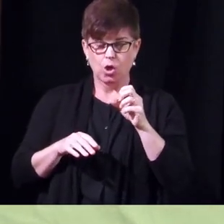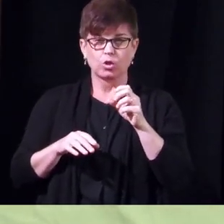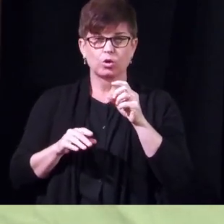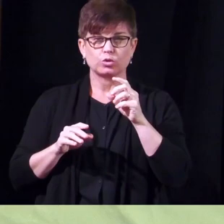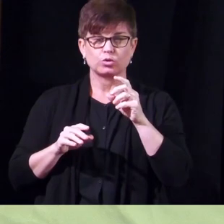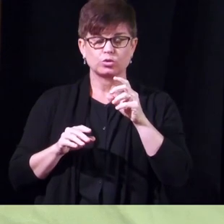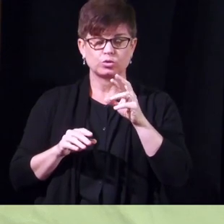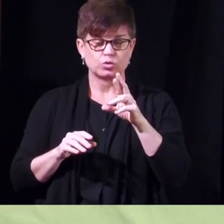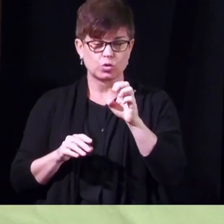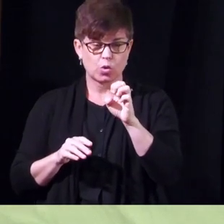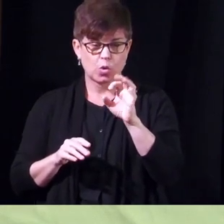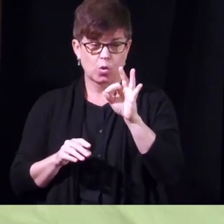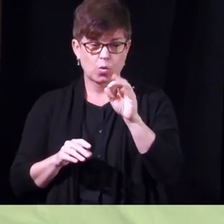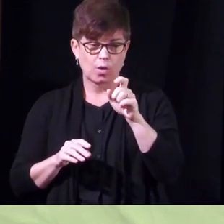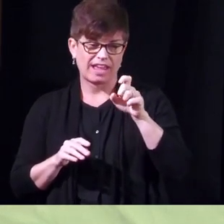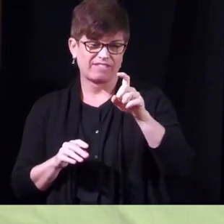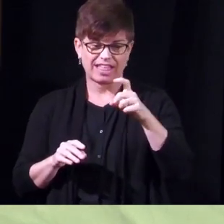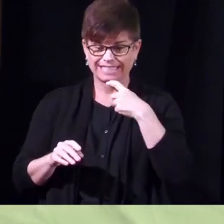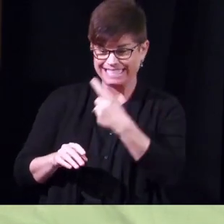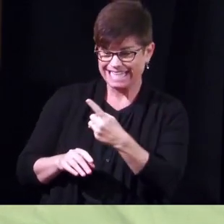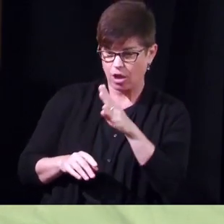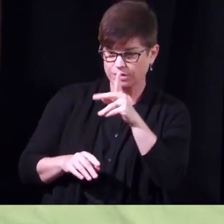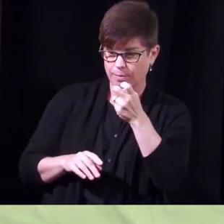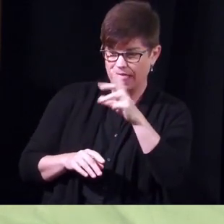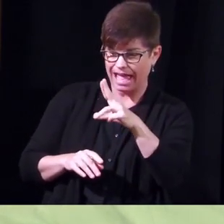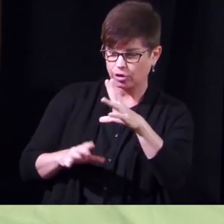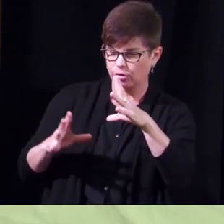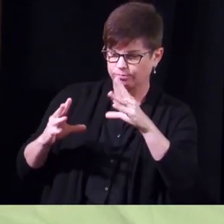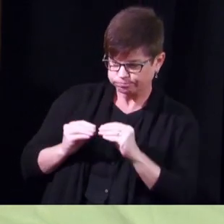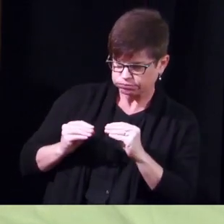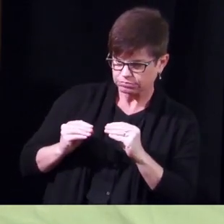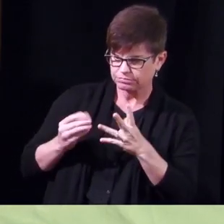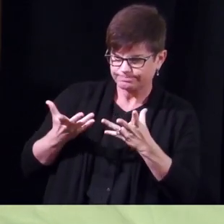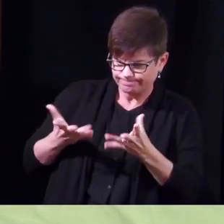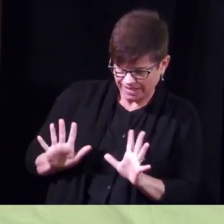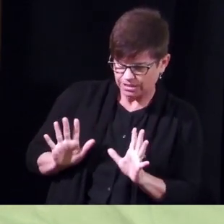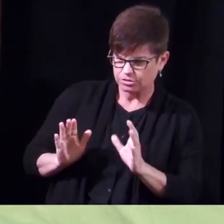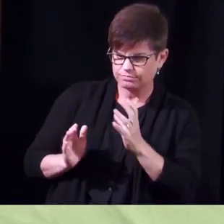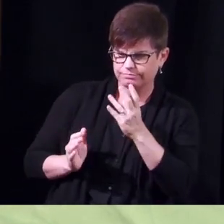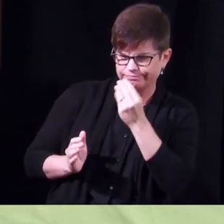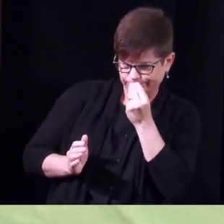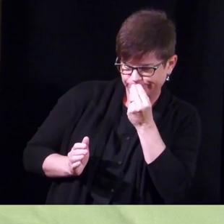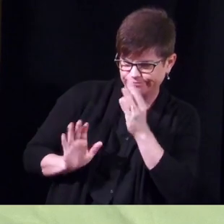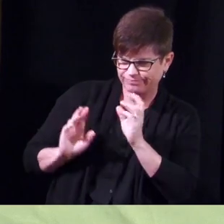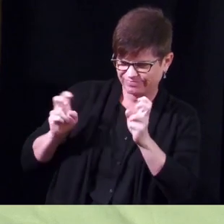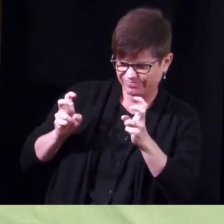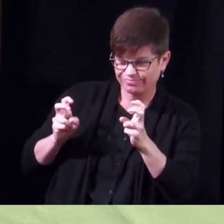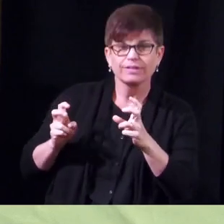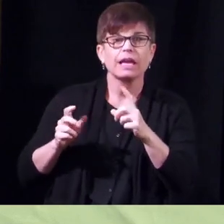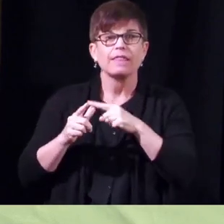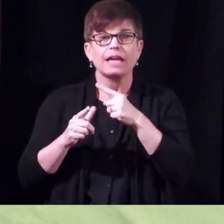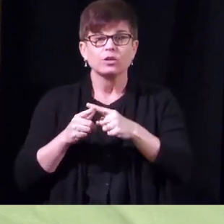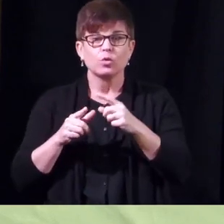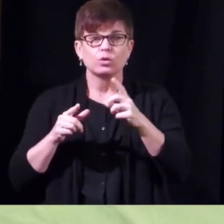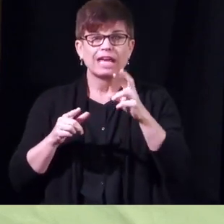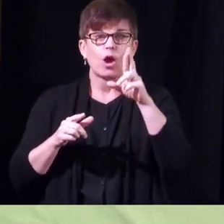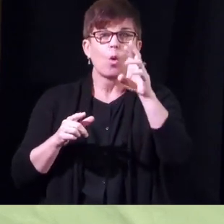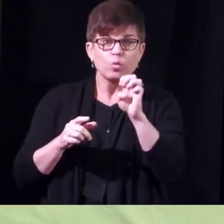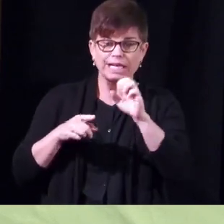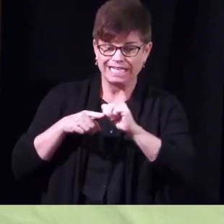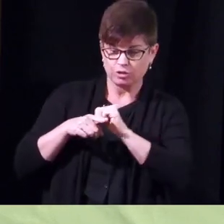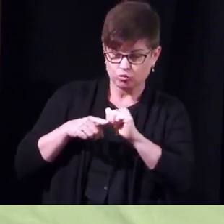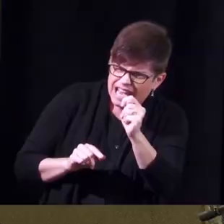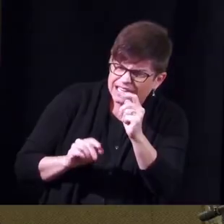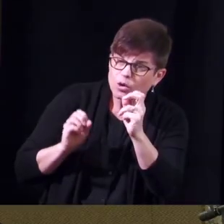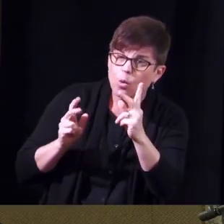bladder quiet quiet down so you can do those exercises to try to retrain the bladder to some degree